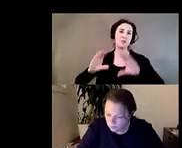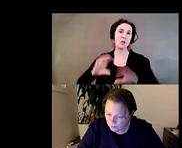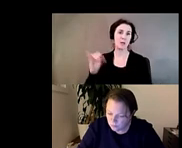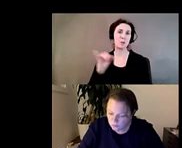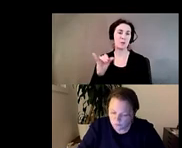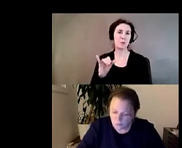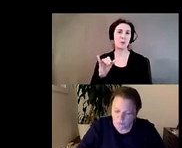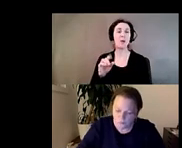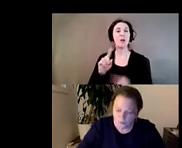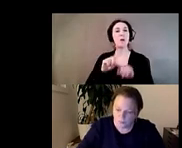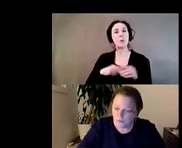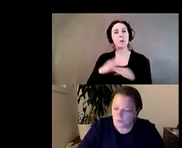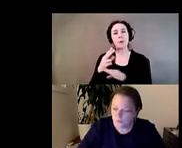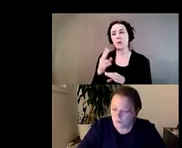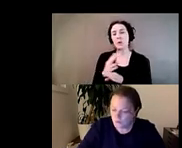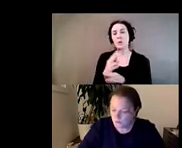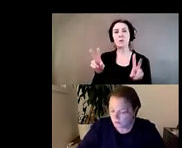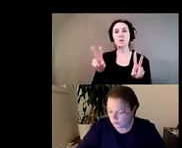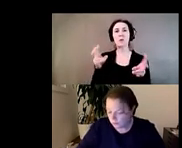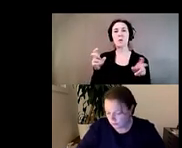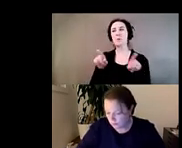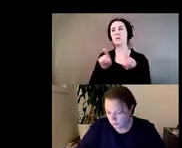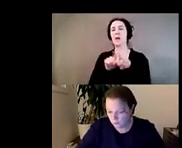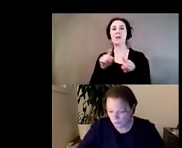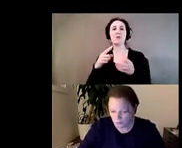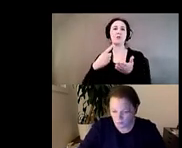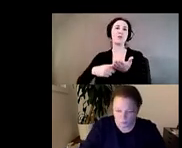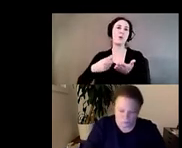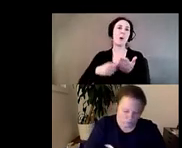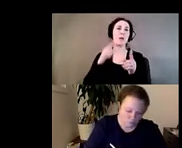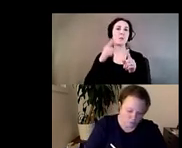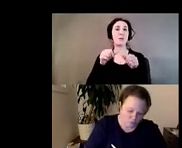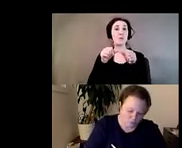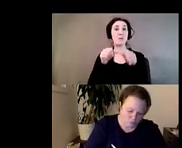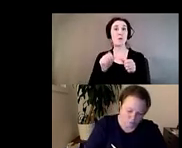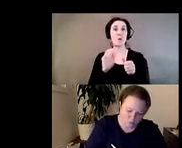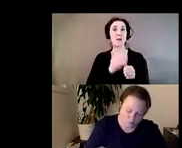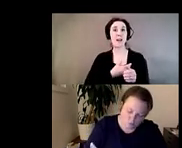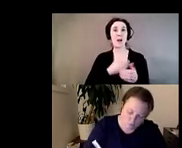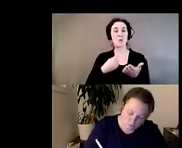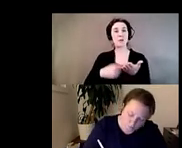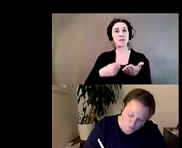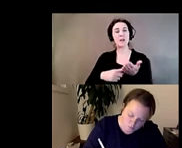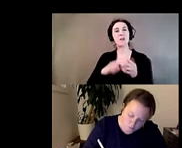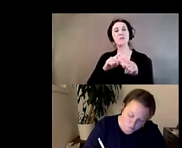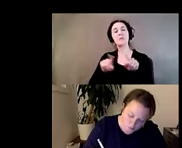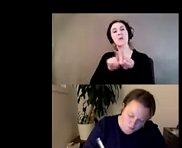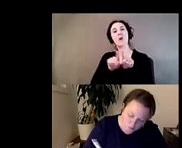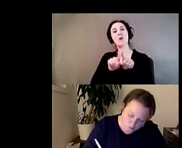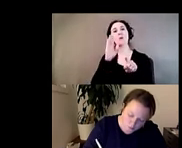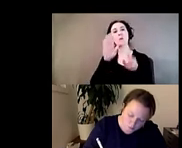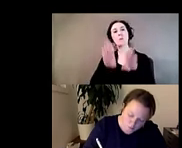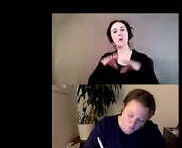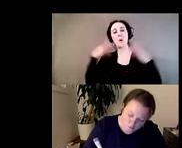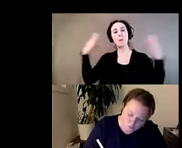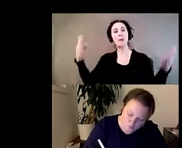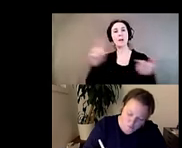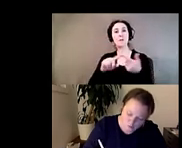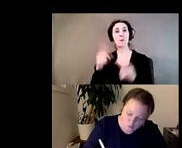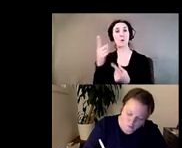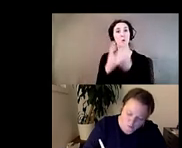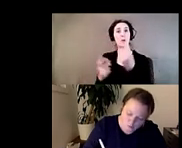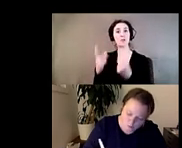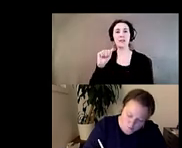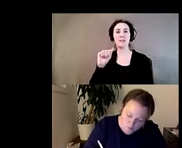We're going to use these as talking points as we move forward in our discussion here but we're also going to open it up for questions especially in response to what